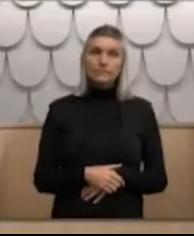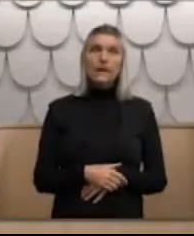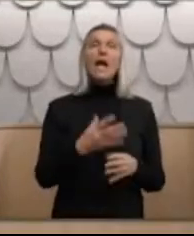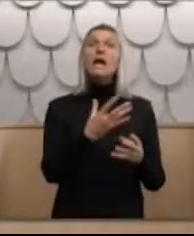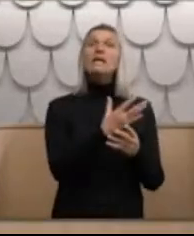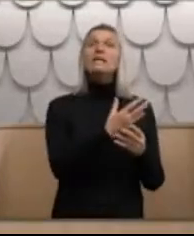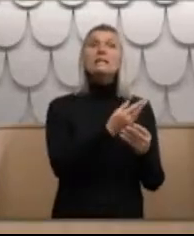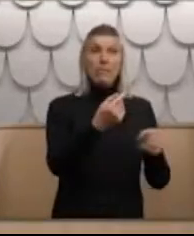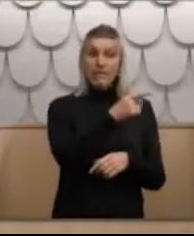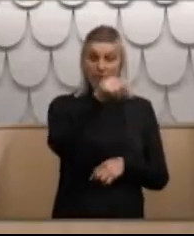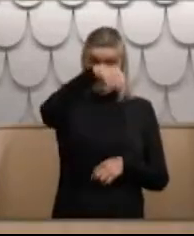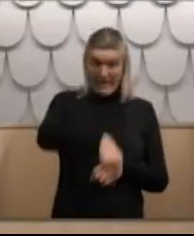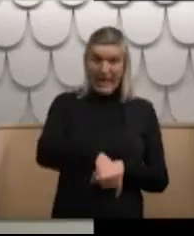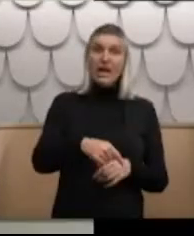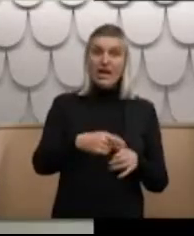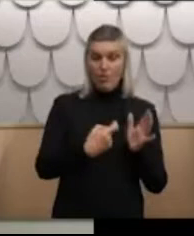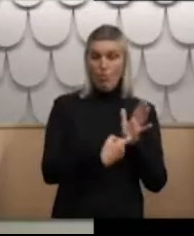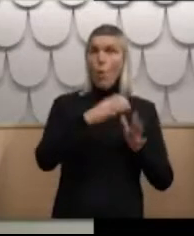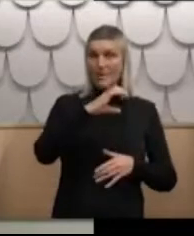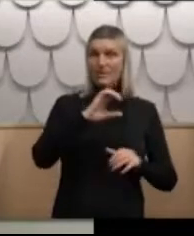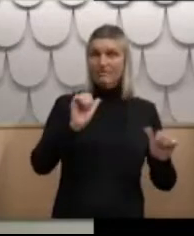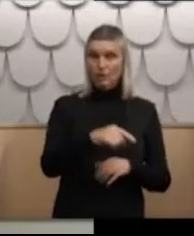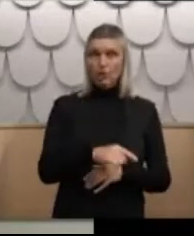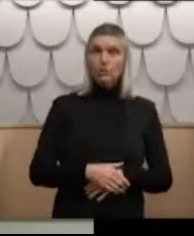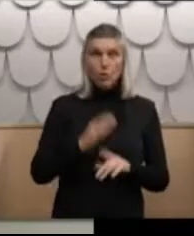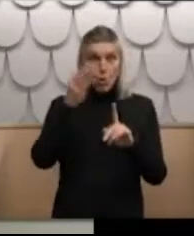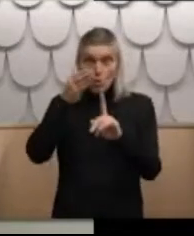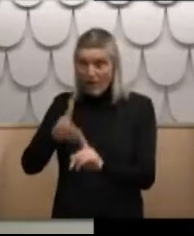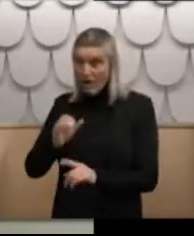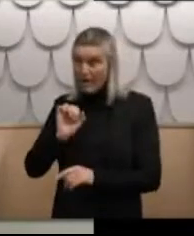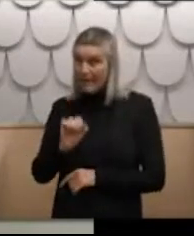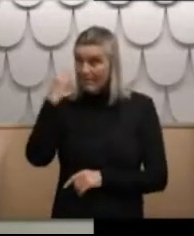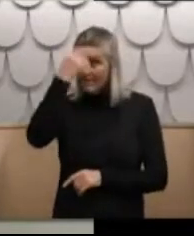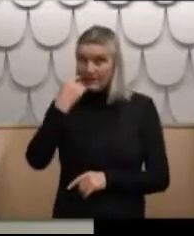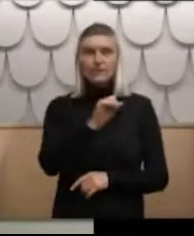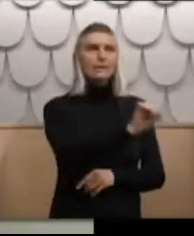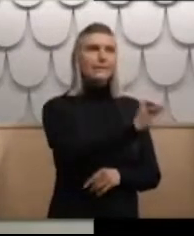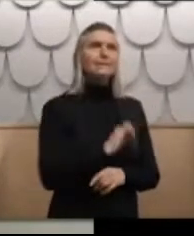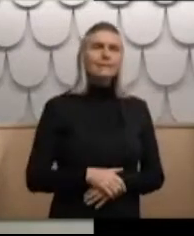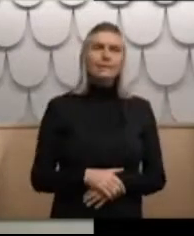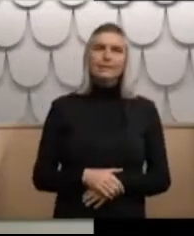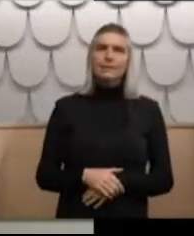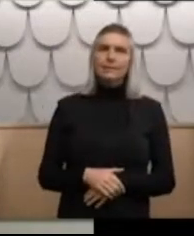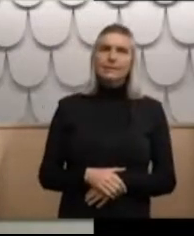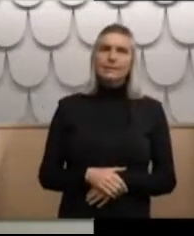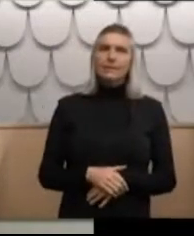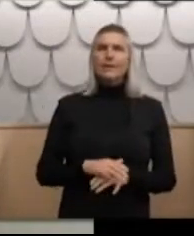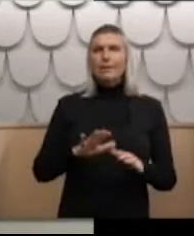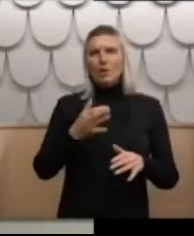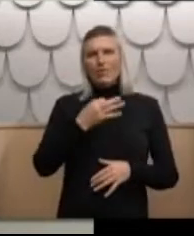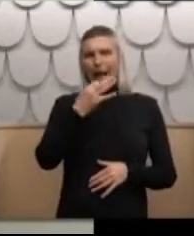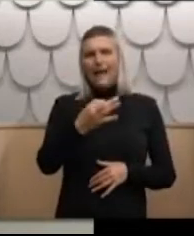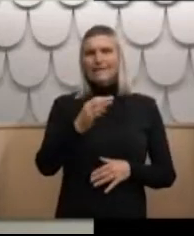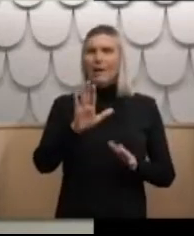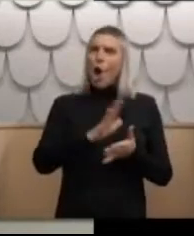You recognised some of them? I did. And then it hardly needs asking, but Hokio